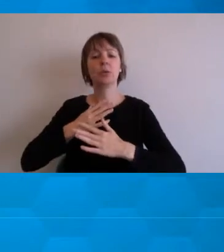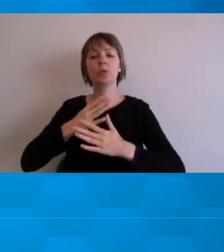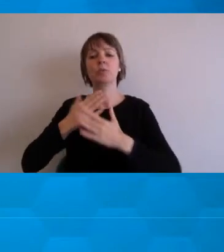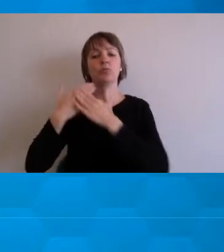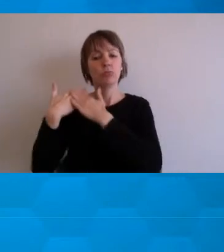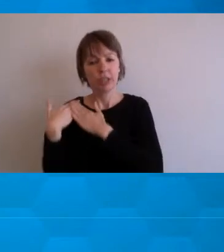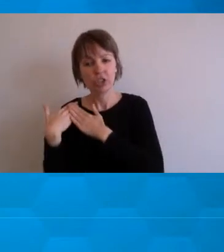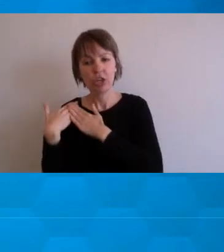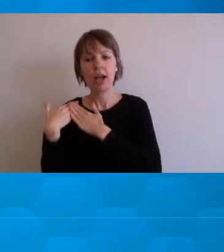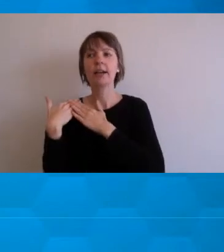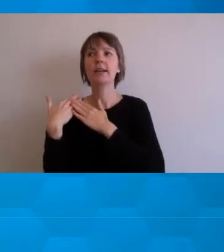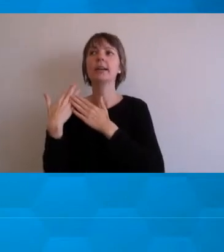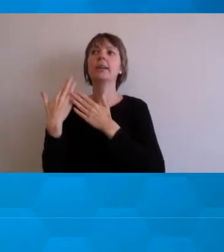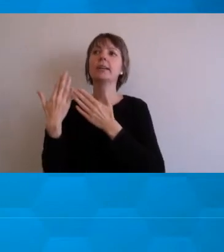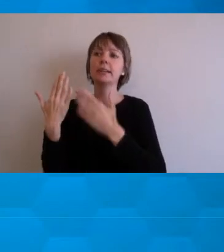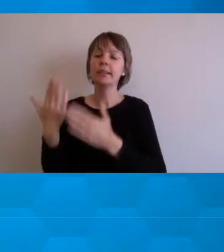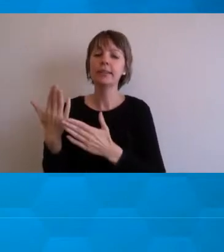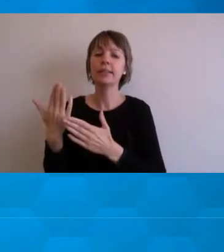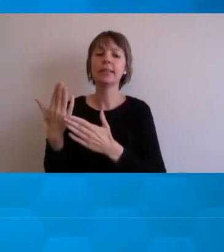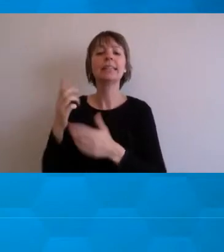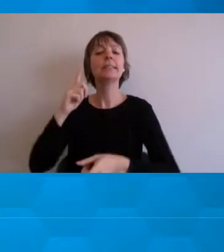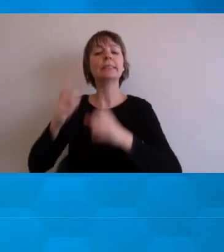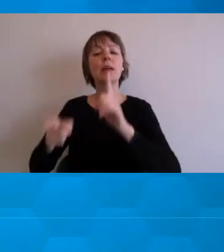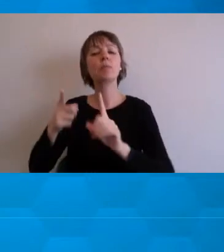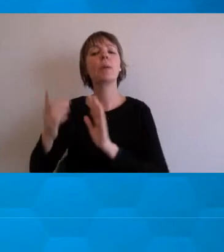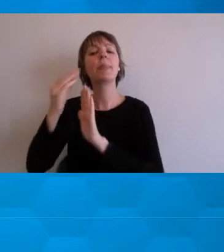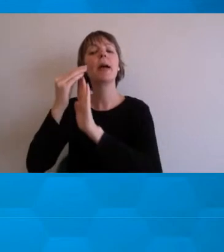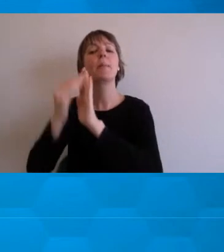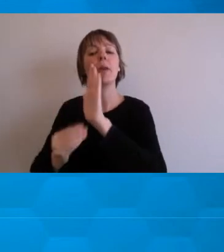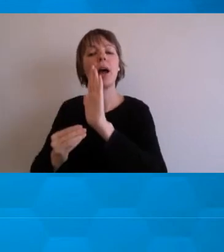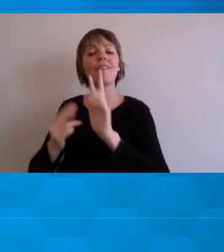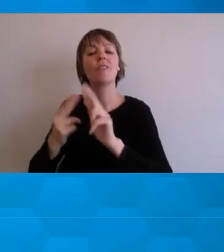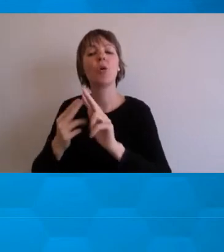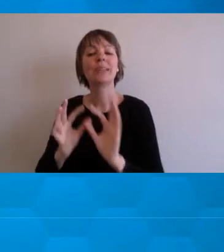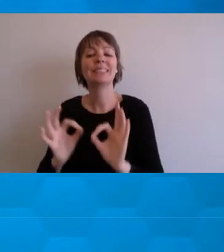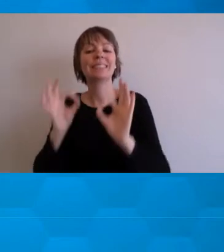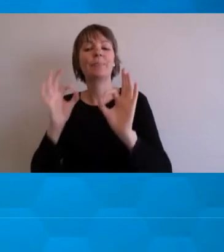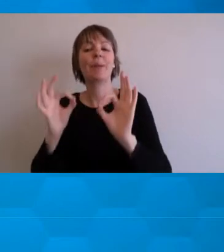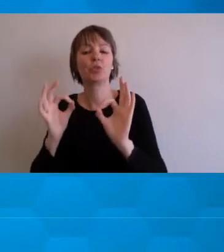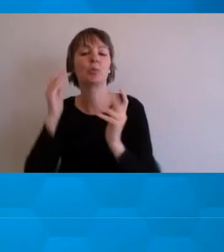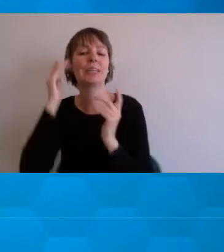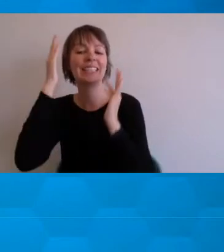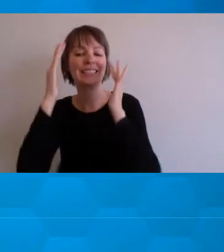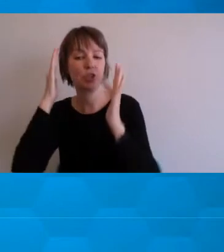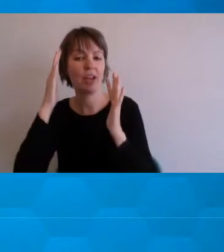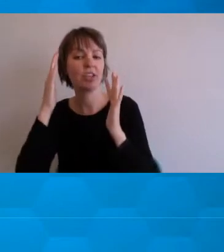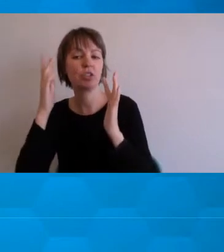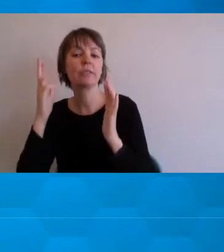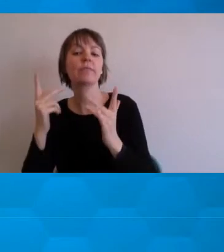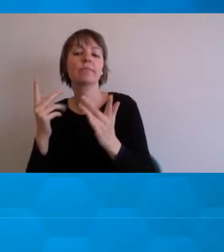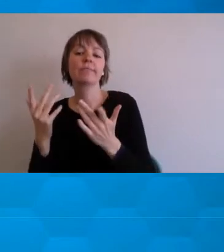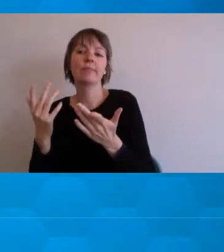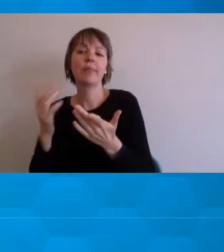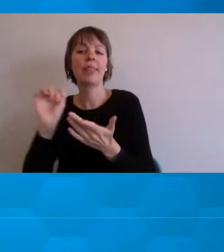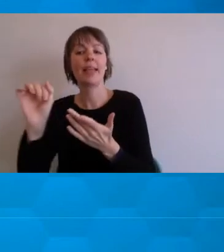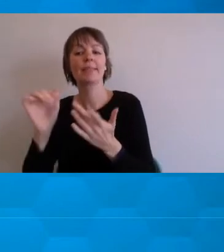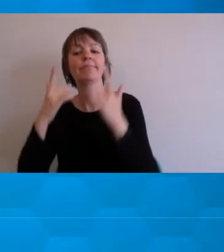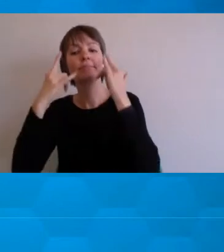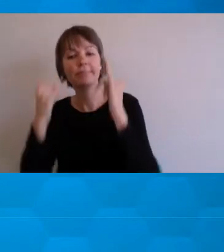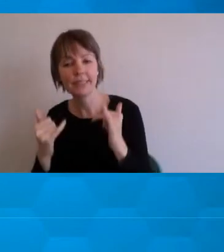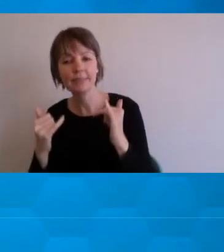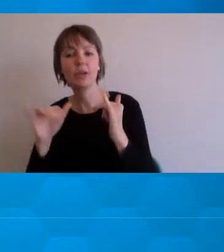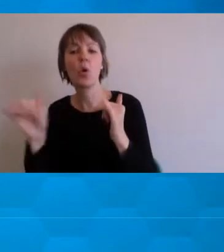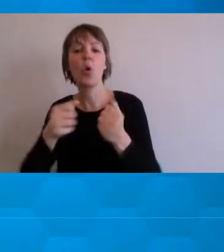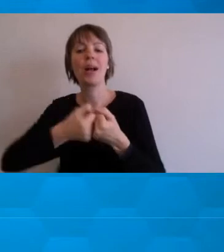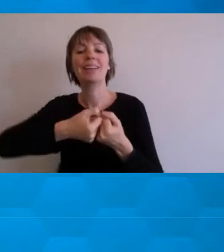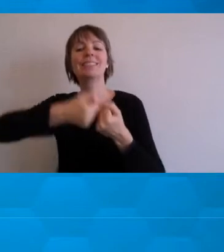Often that seems to result in special consideration applications and extensions because they've perhaps not been able to kind of get going